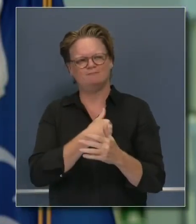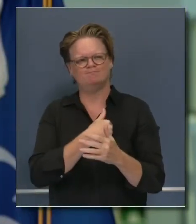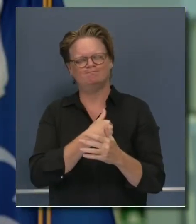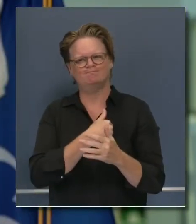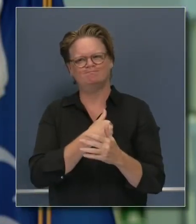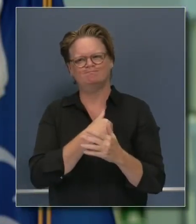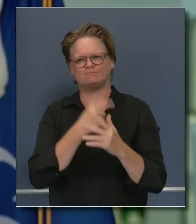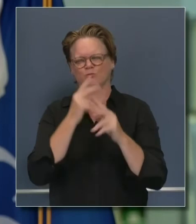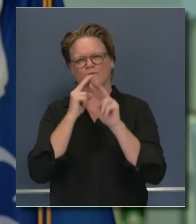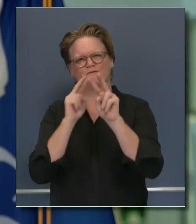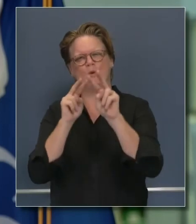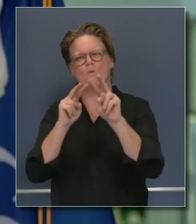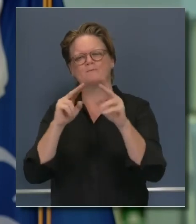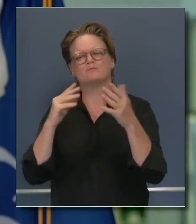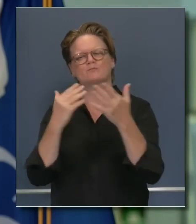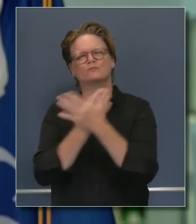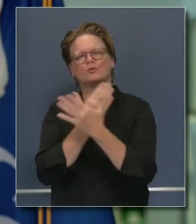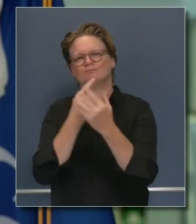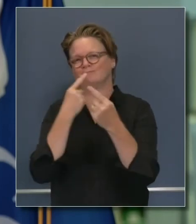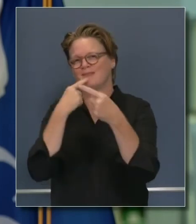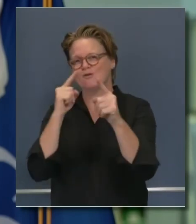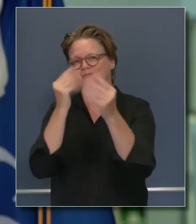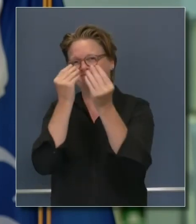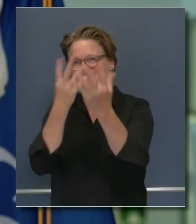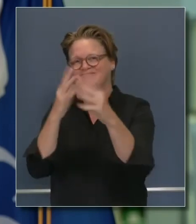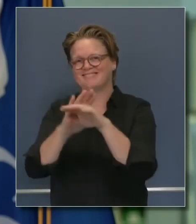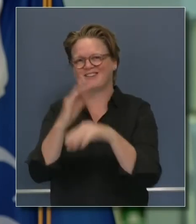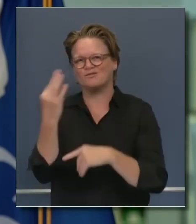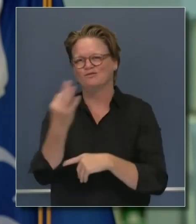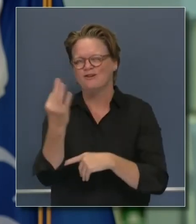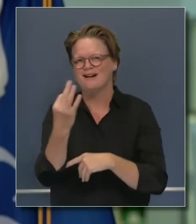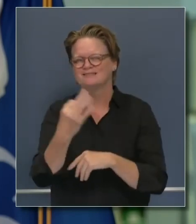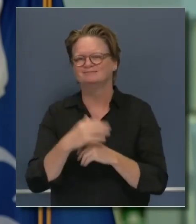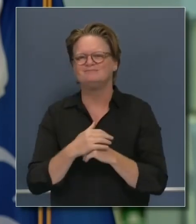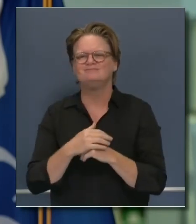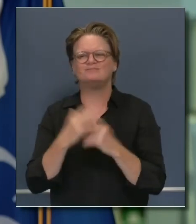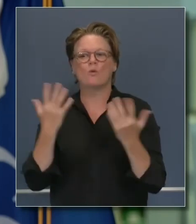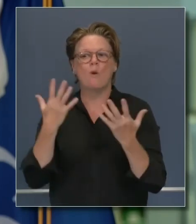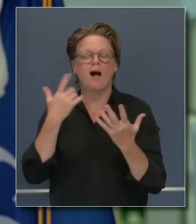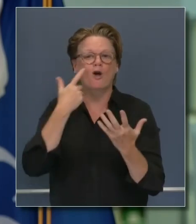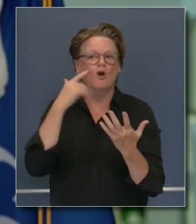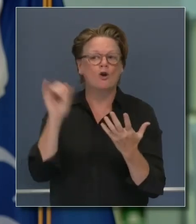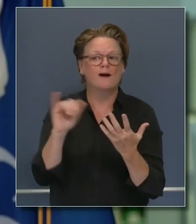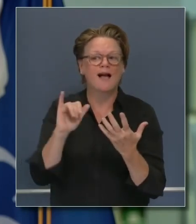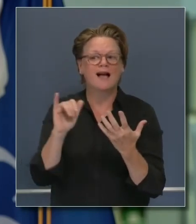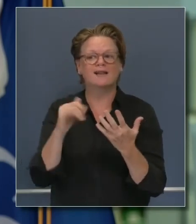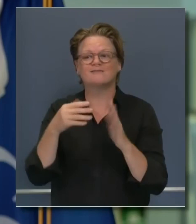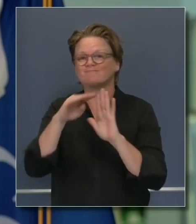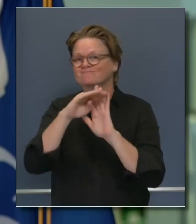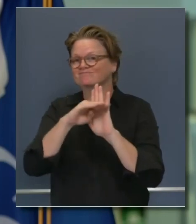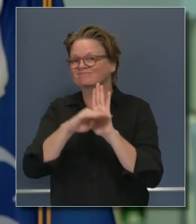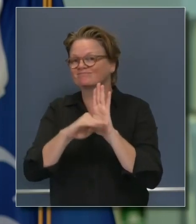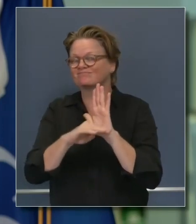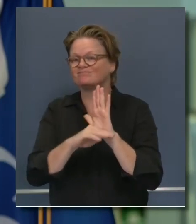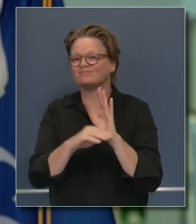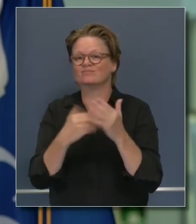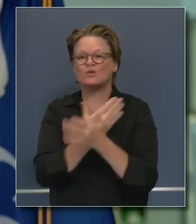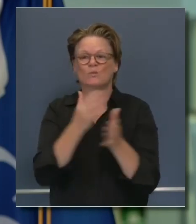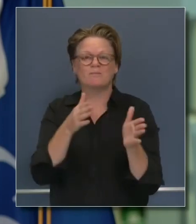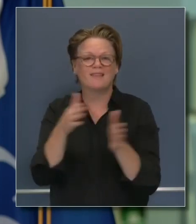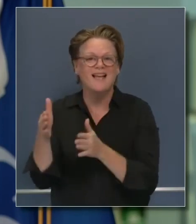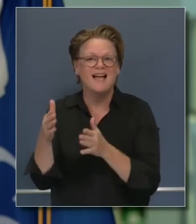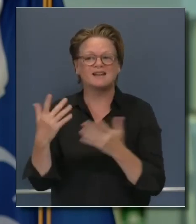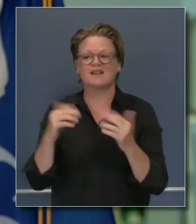to illuminating you on what that phase will look like when we begin to move forward with